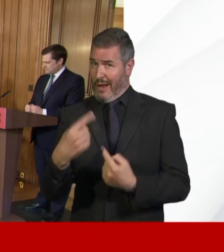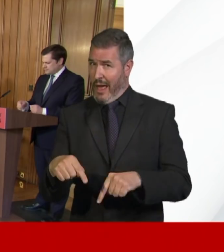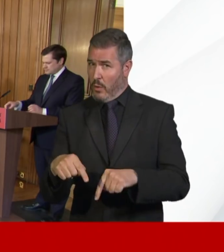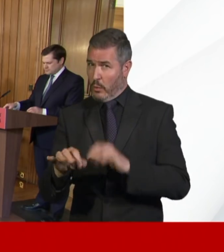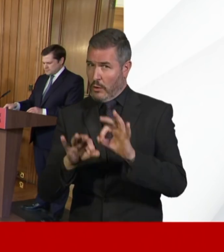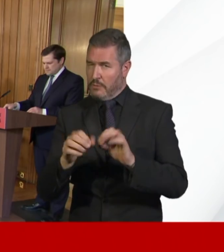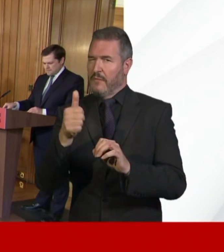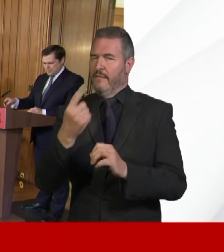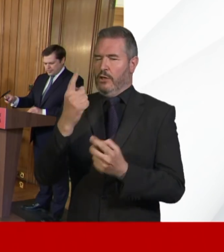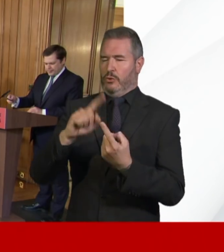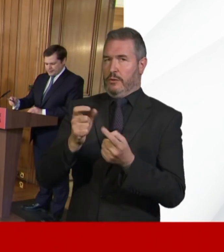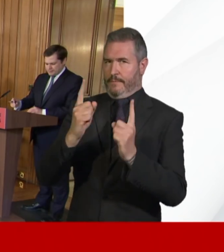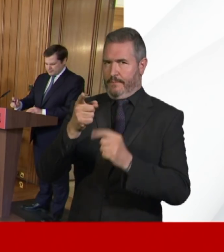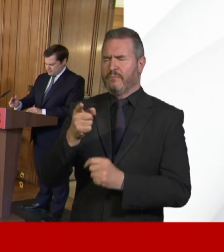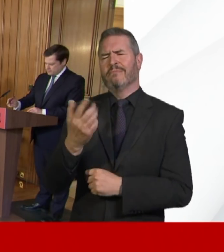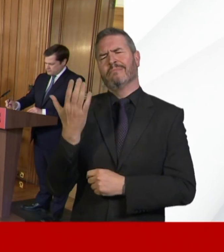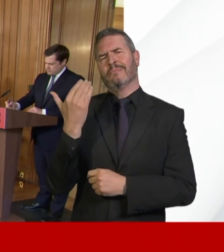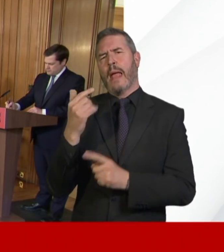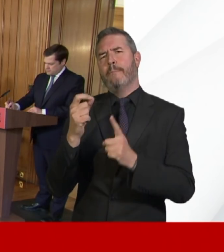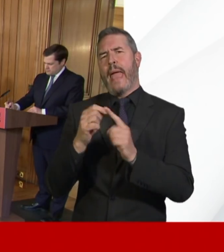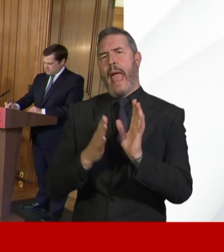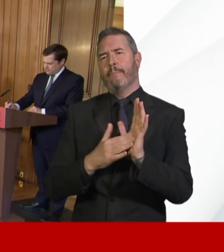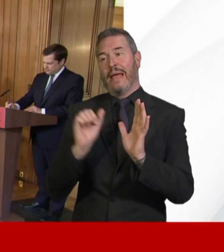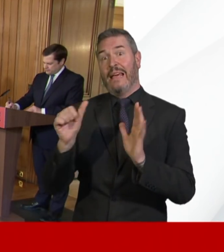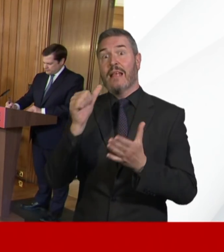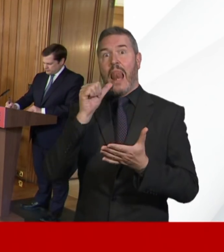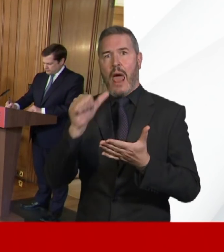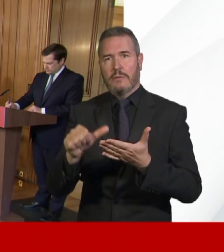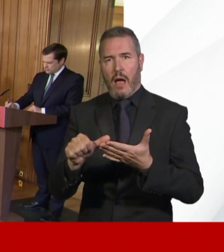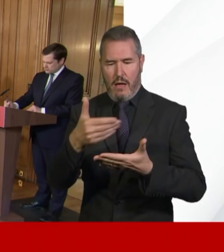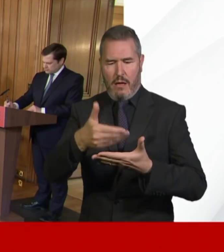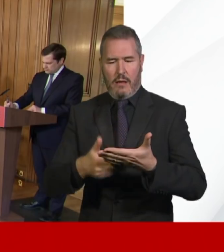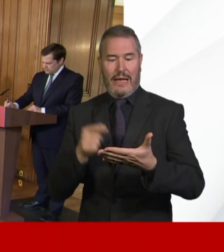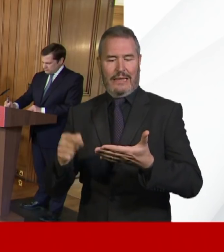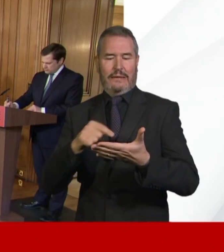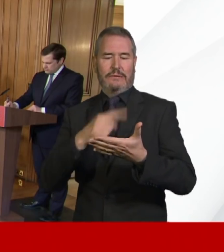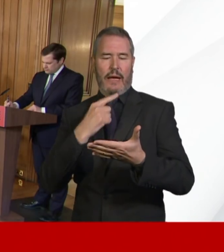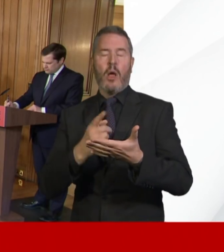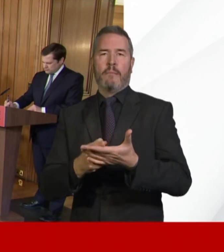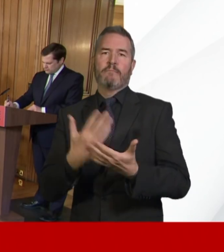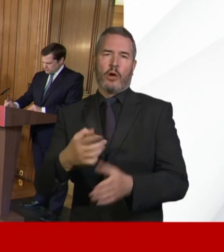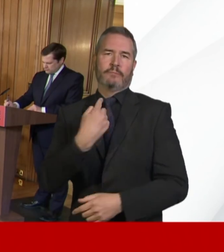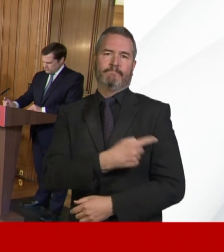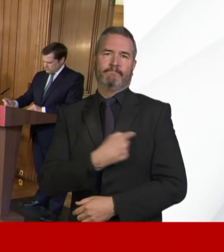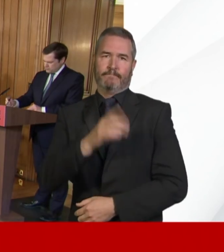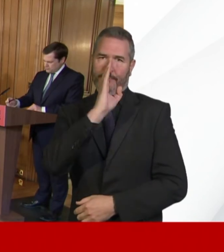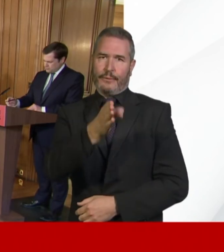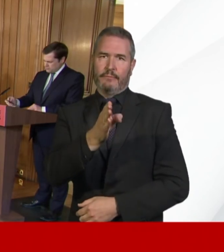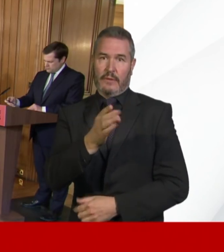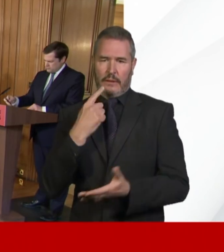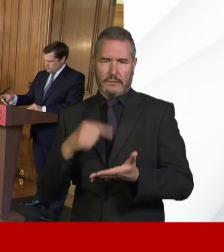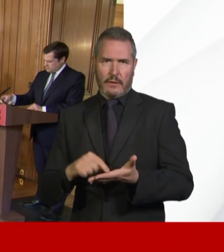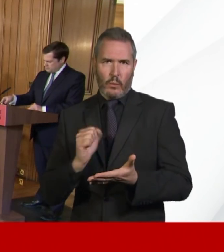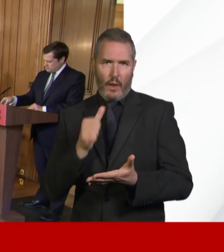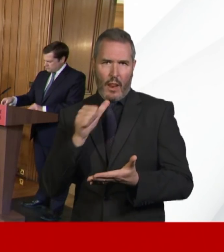Jenrick, to you. The Prime Minister in his letter talks about levelling with the public, about things getting worse before they get